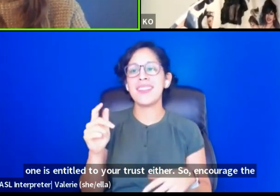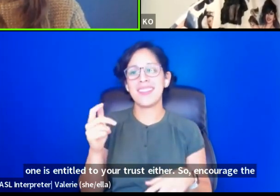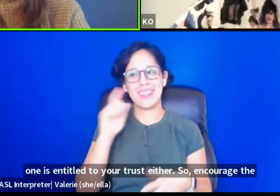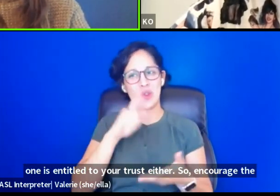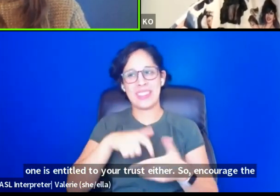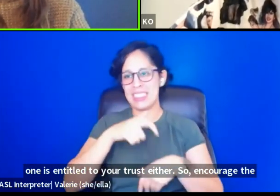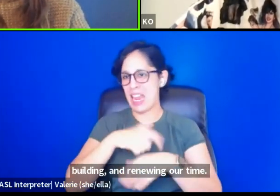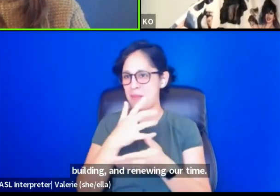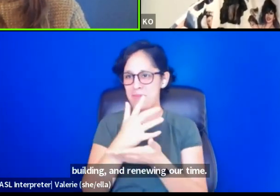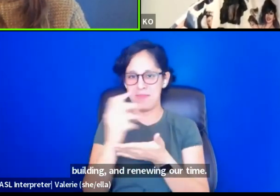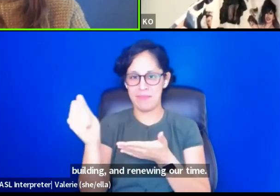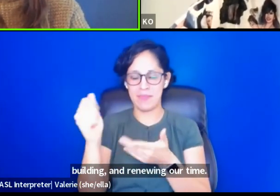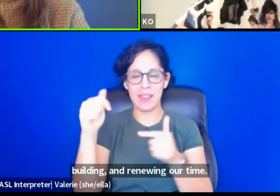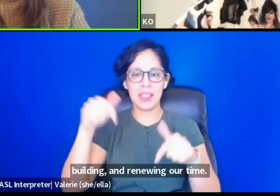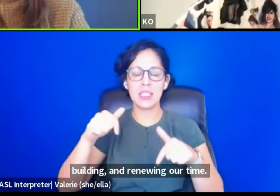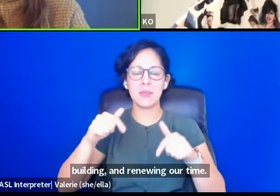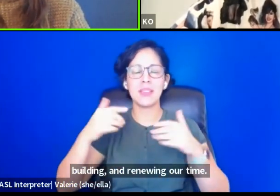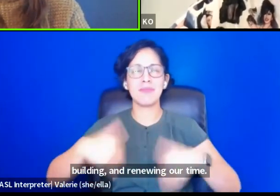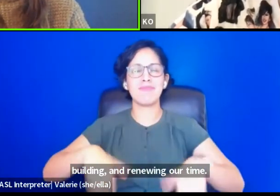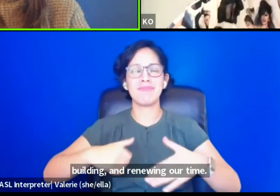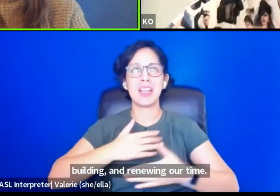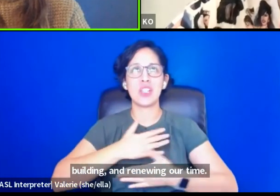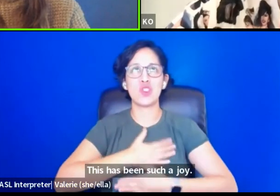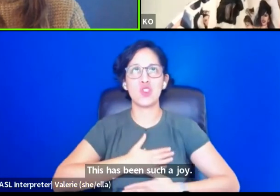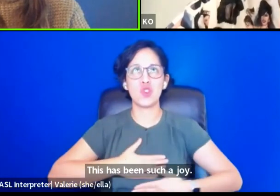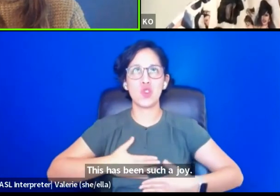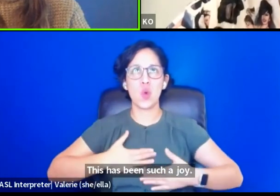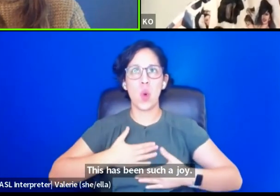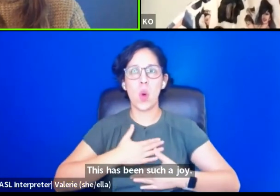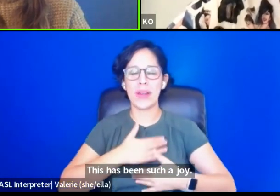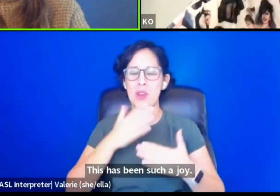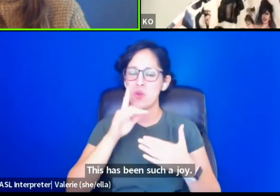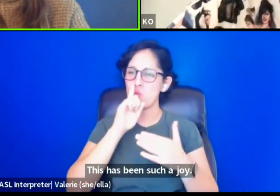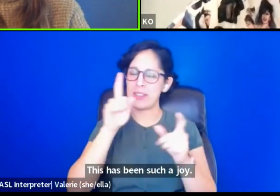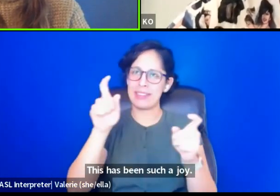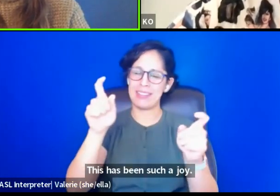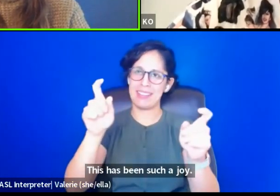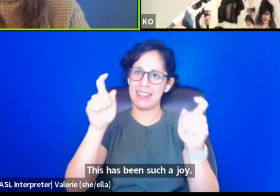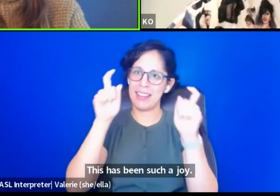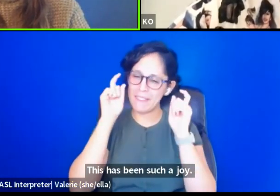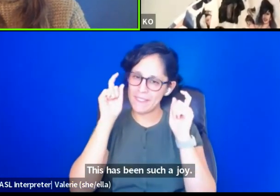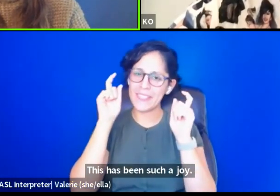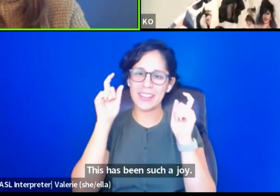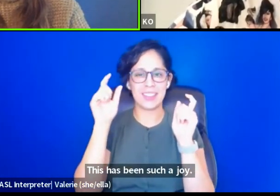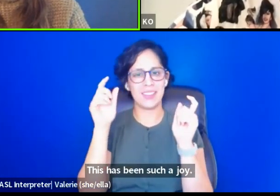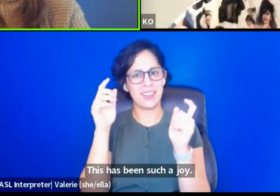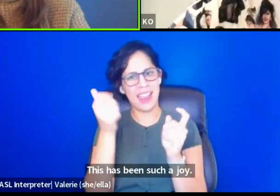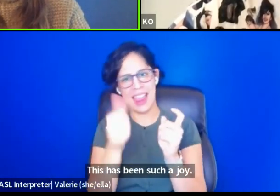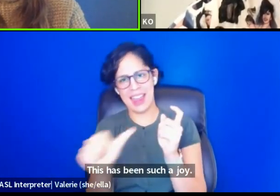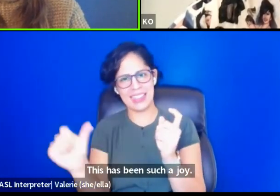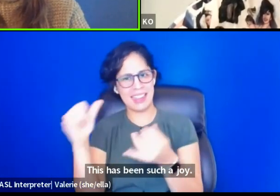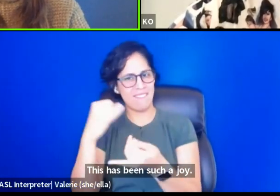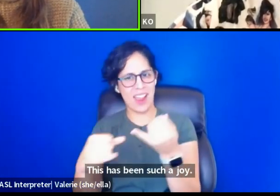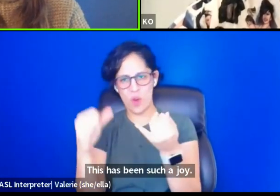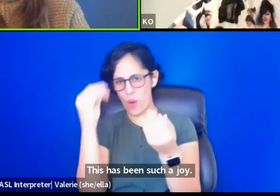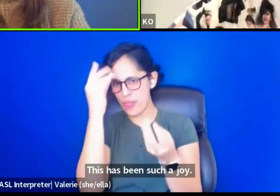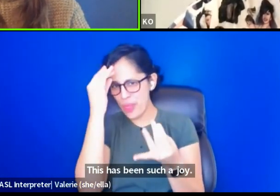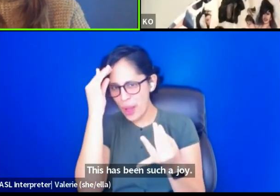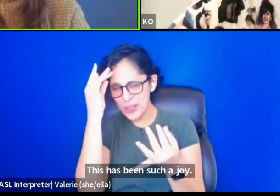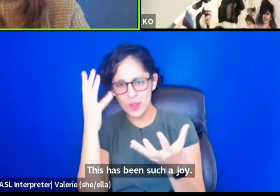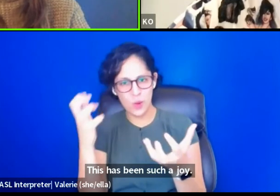This has been such a joy, um, such a gift, uh, any final thoughts that you would love to